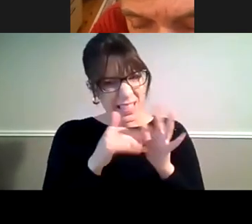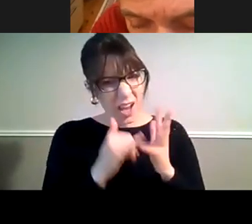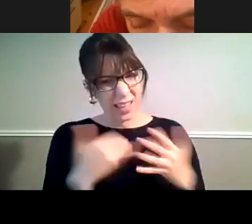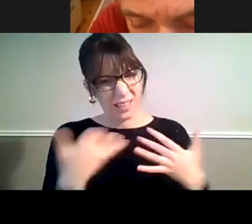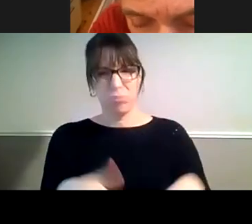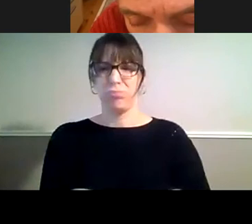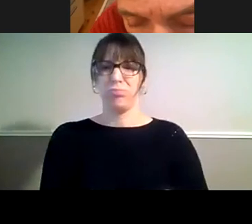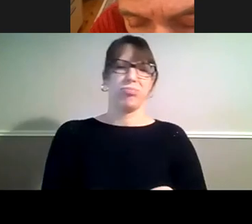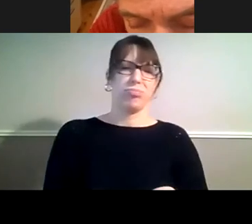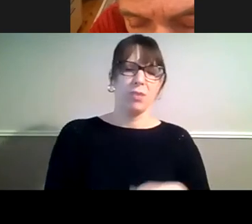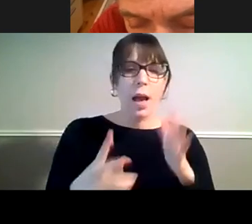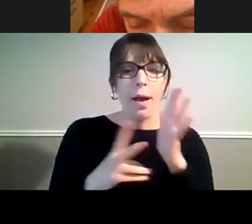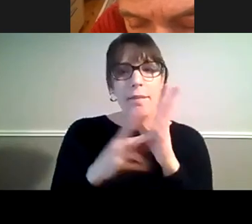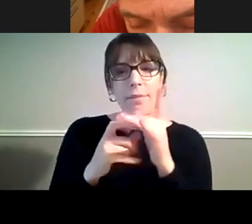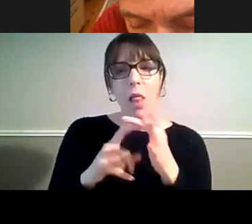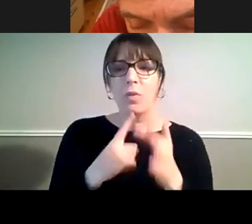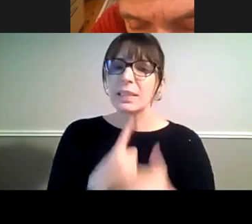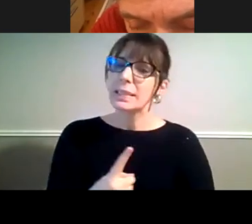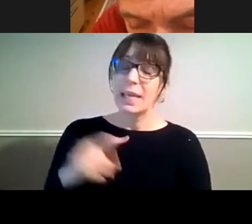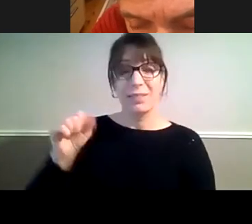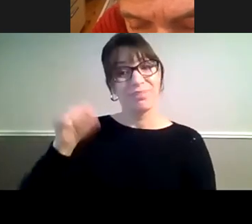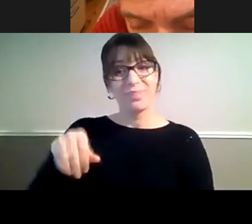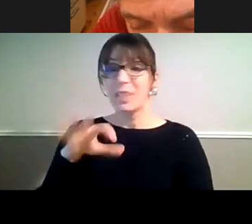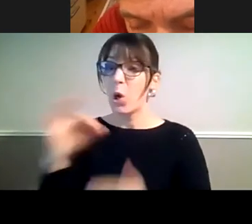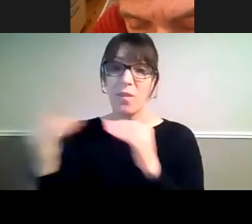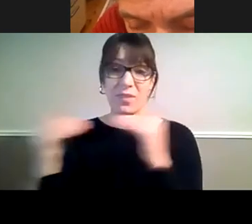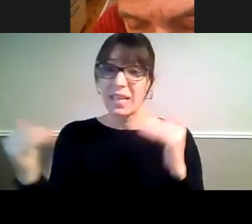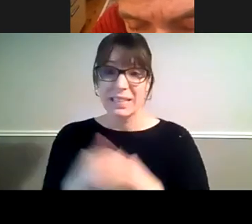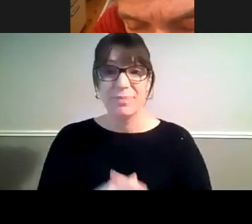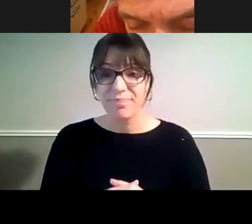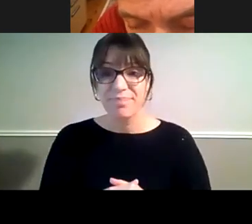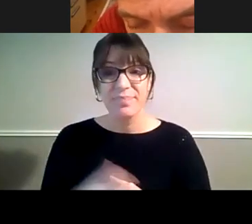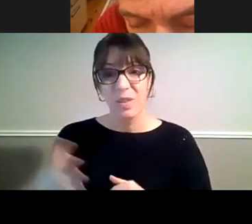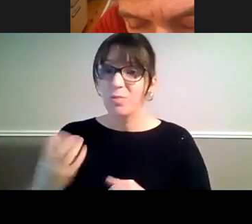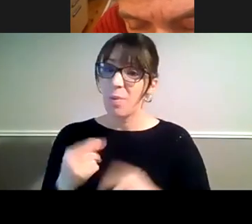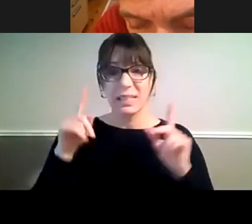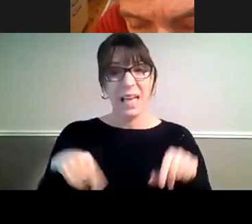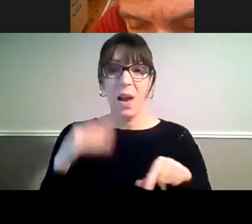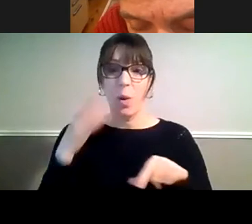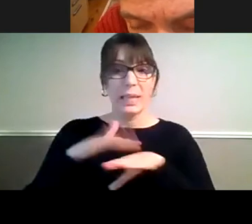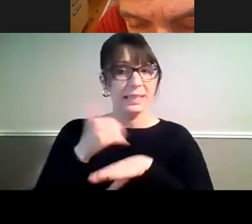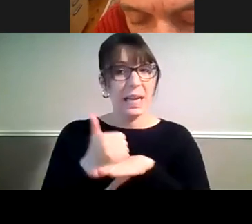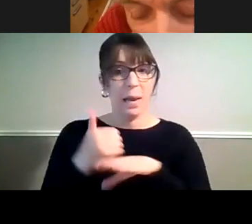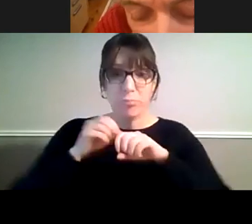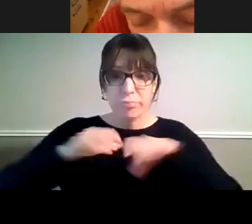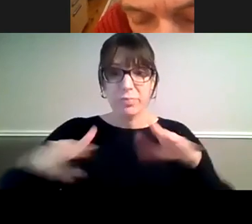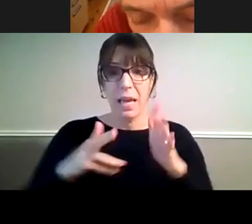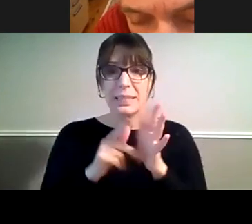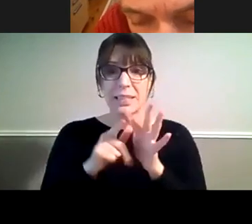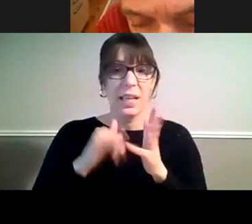unfair that it wasn't a level planning field from the very beginning, just depending on where you live.